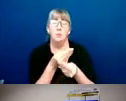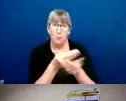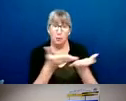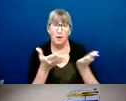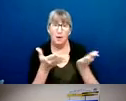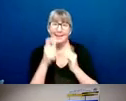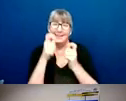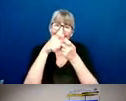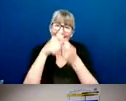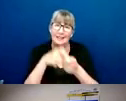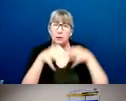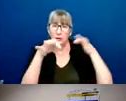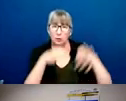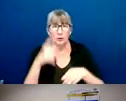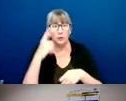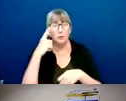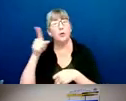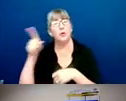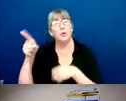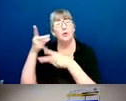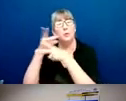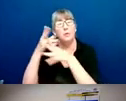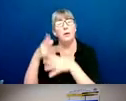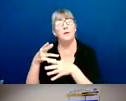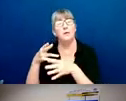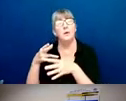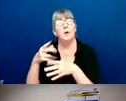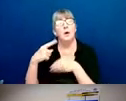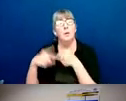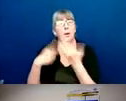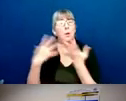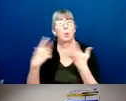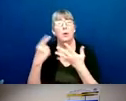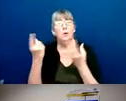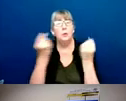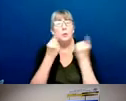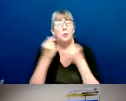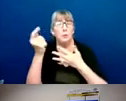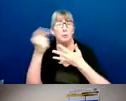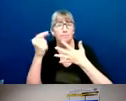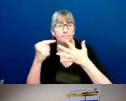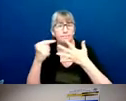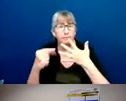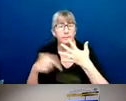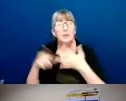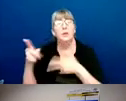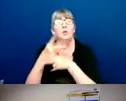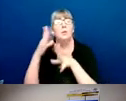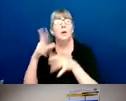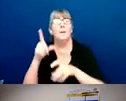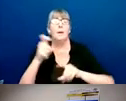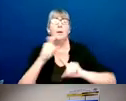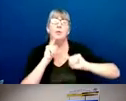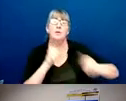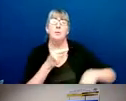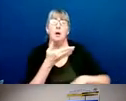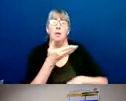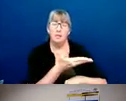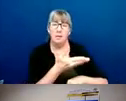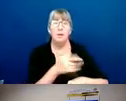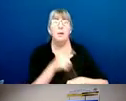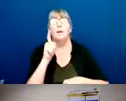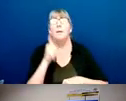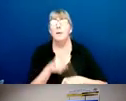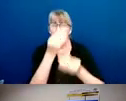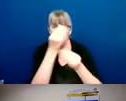supervisor regarding what steps to take. A supervisor must respond to the scene. They must gather